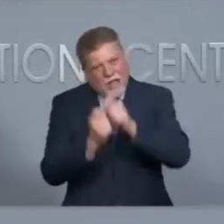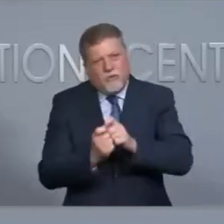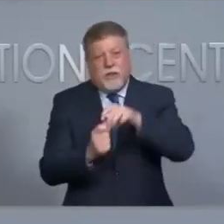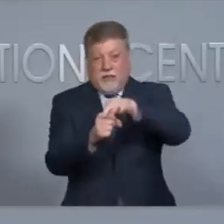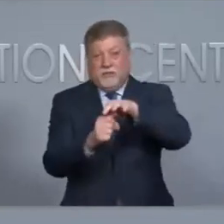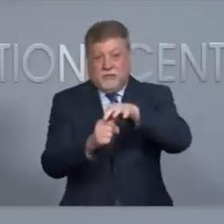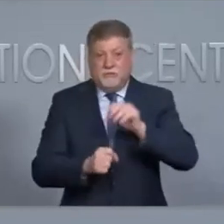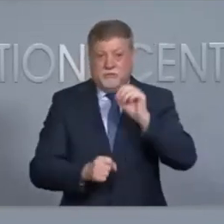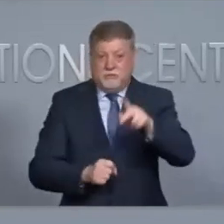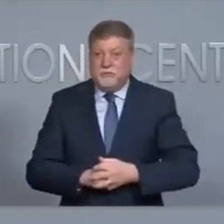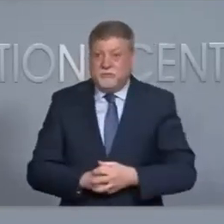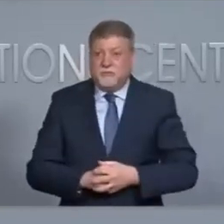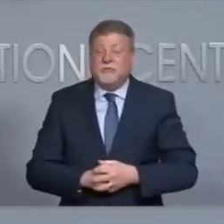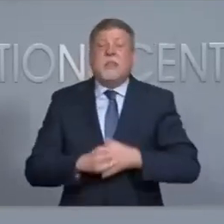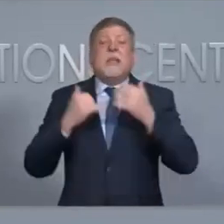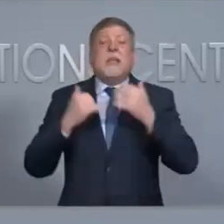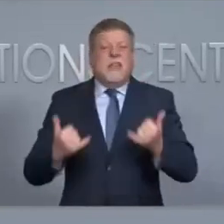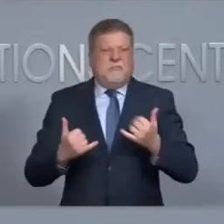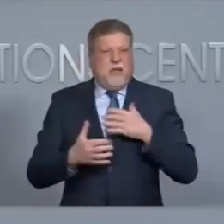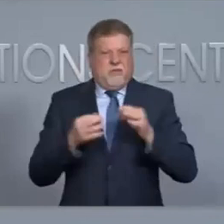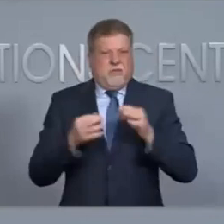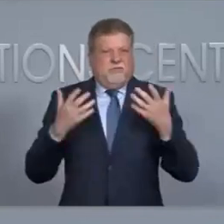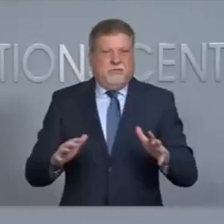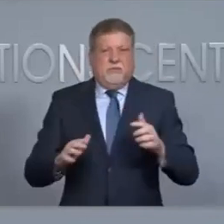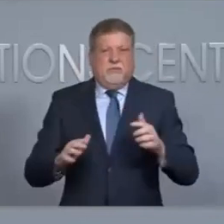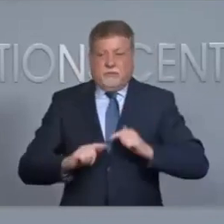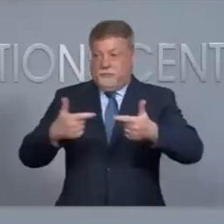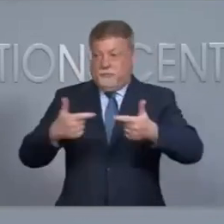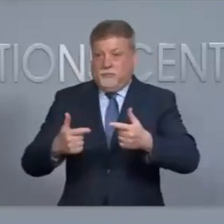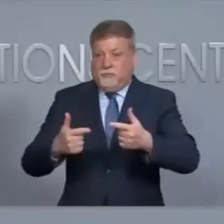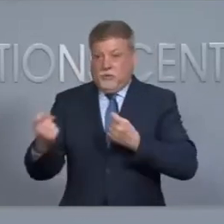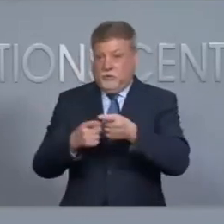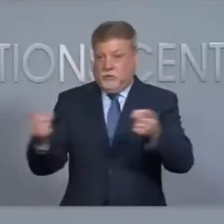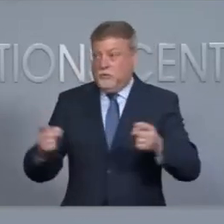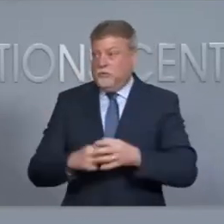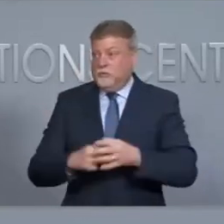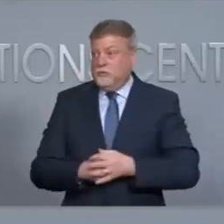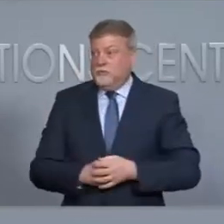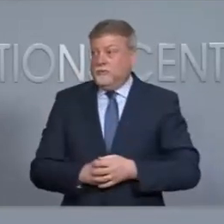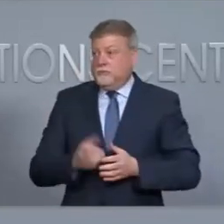We'll start here in the room, and then we'll go to anyone remotely. Yes, Laura.